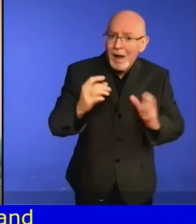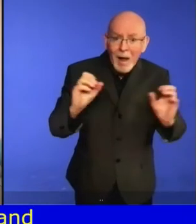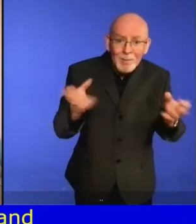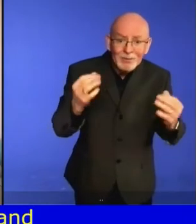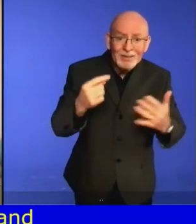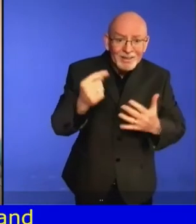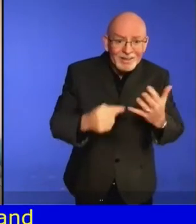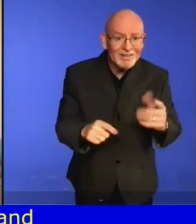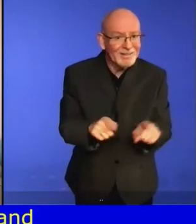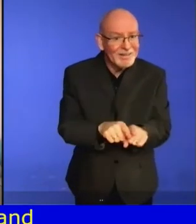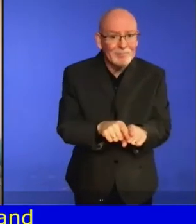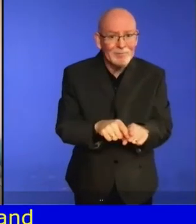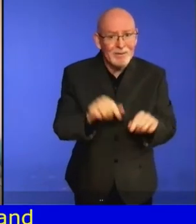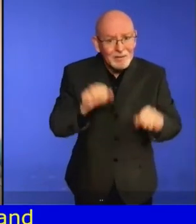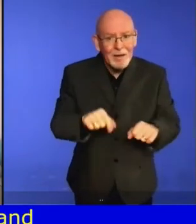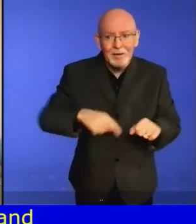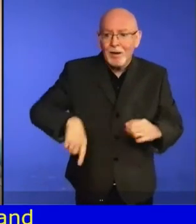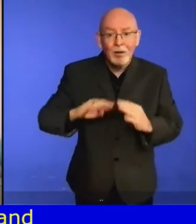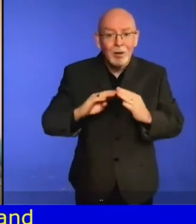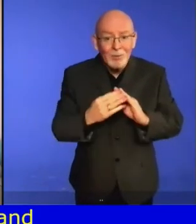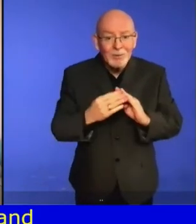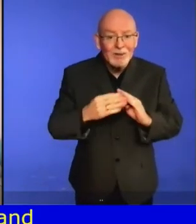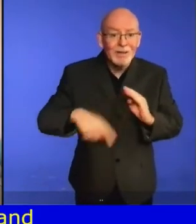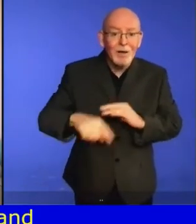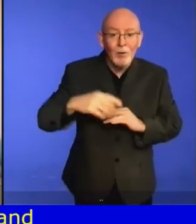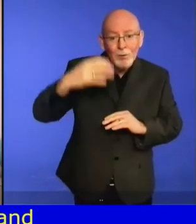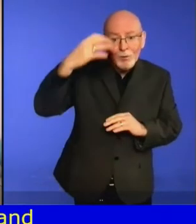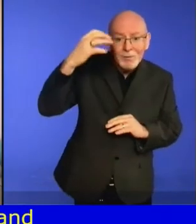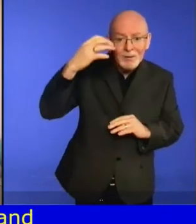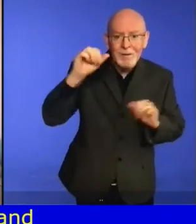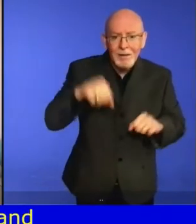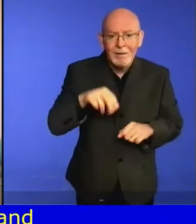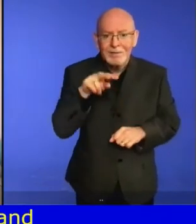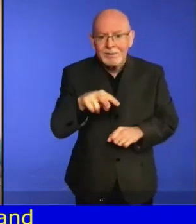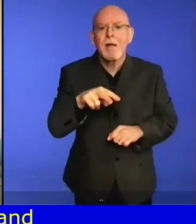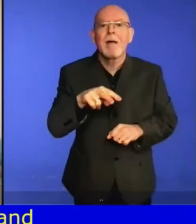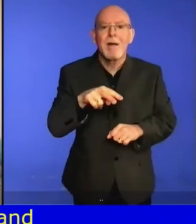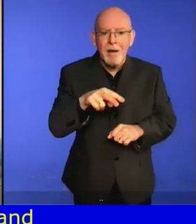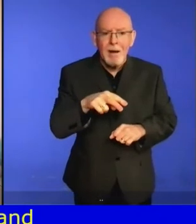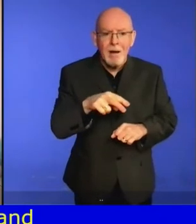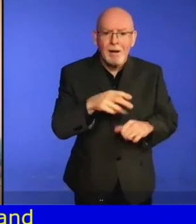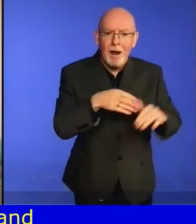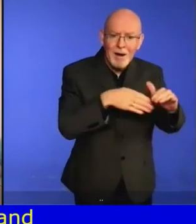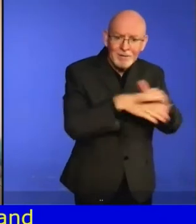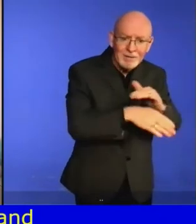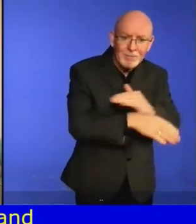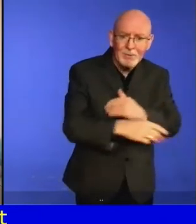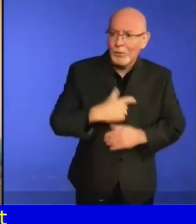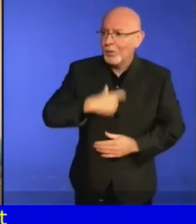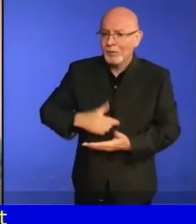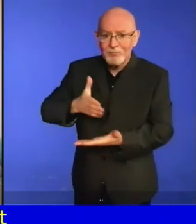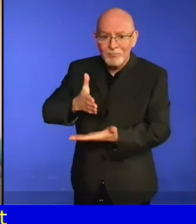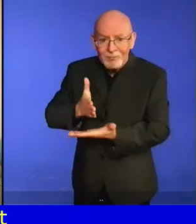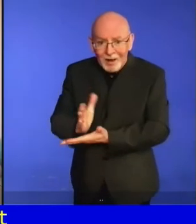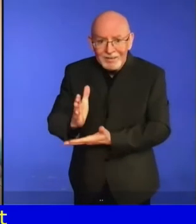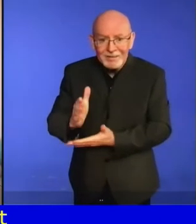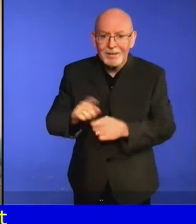Another overarching issue is the situation facing women and girls with disabilities.